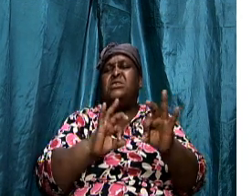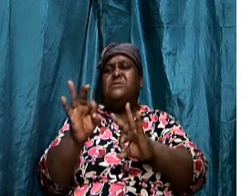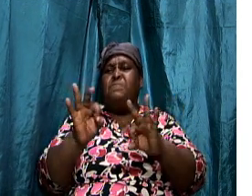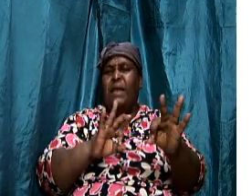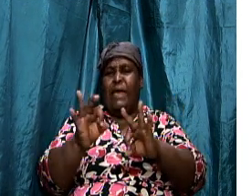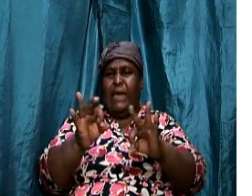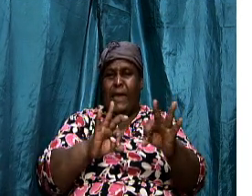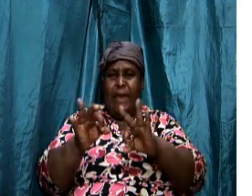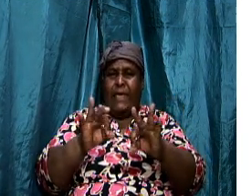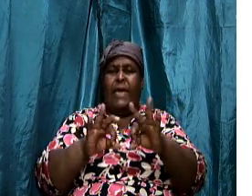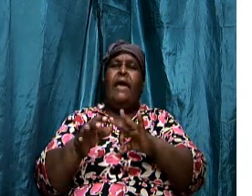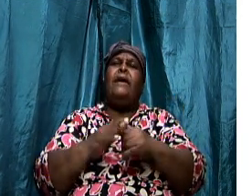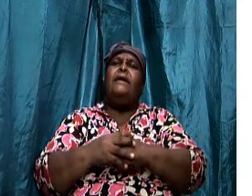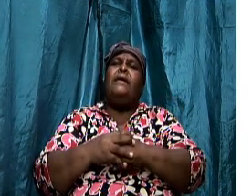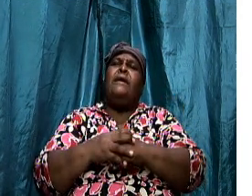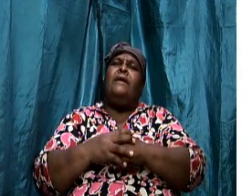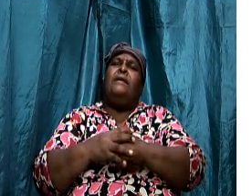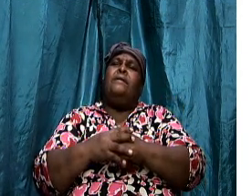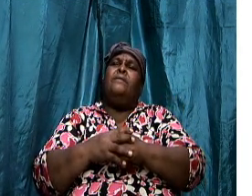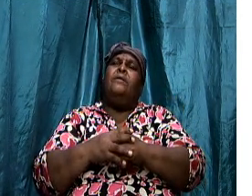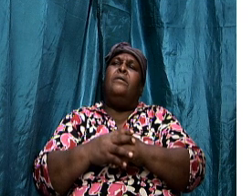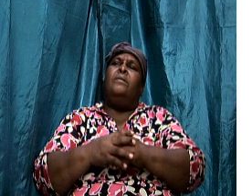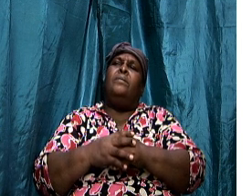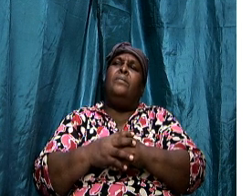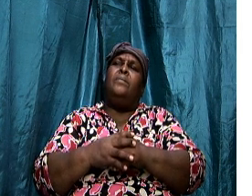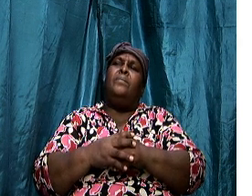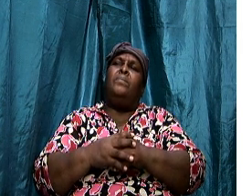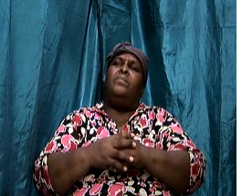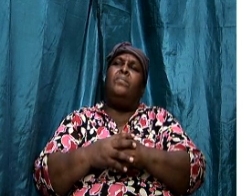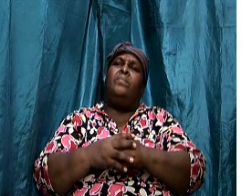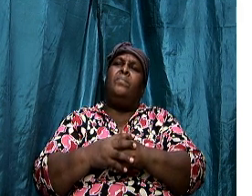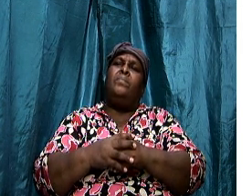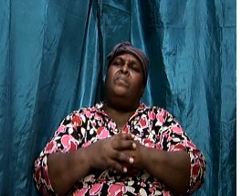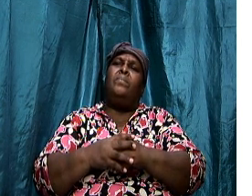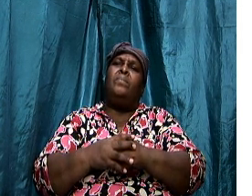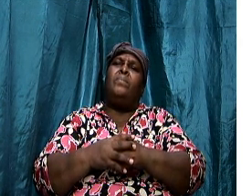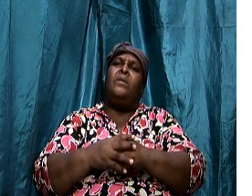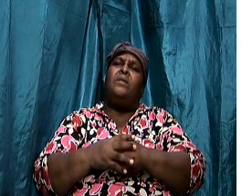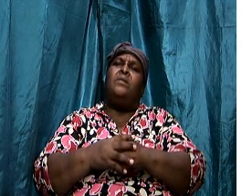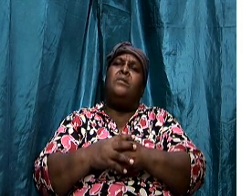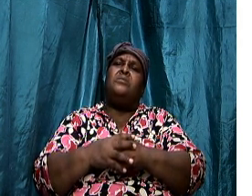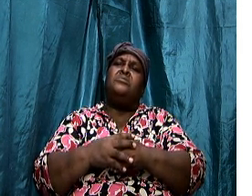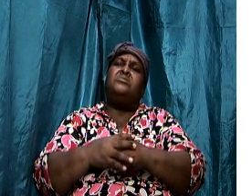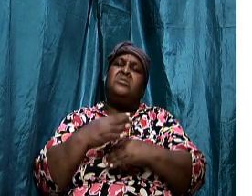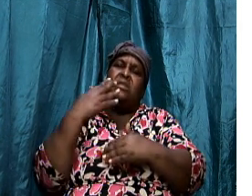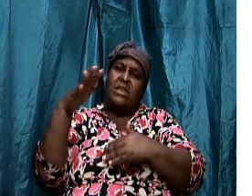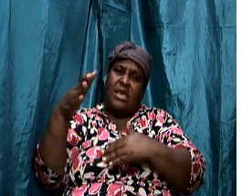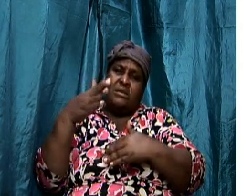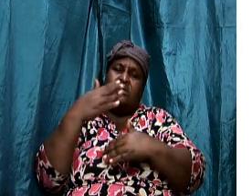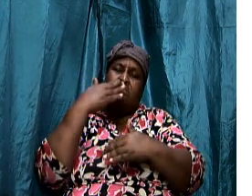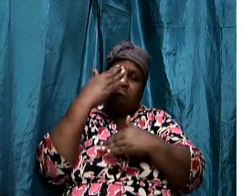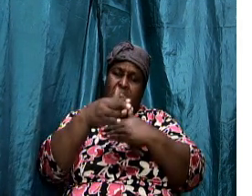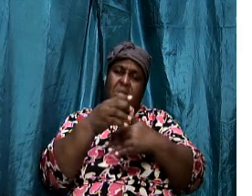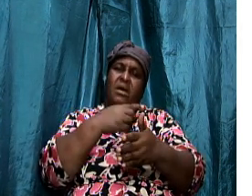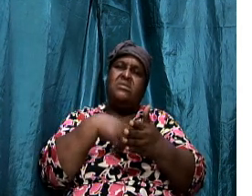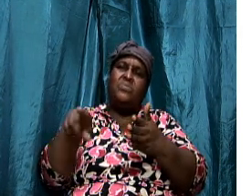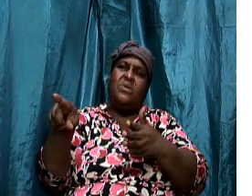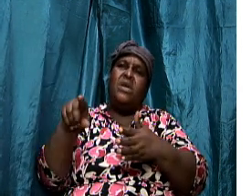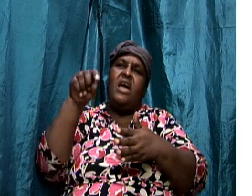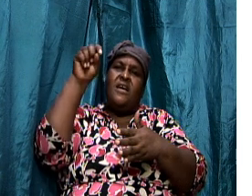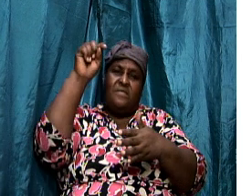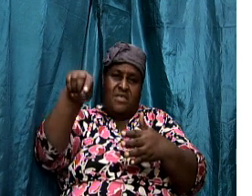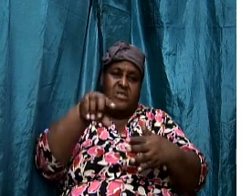And we pick up when we get together, when we get together next week. This